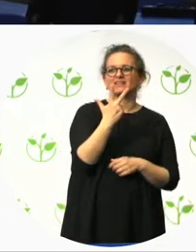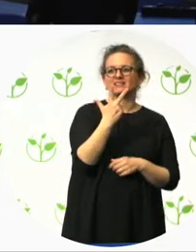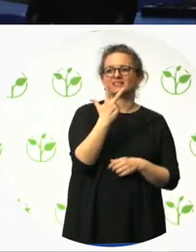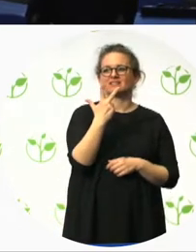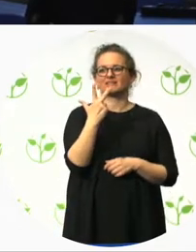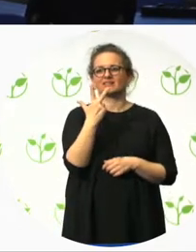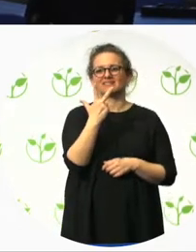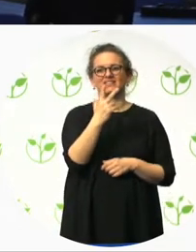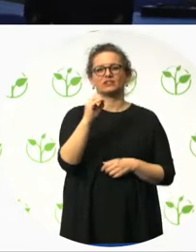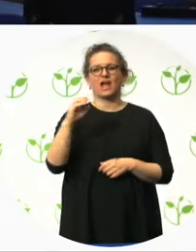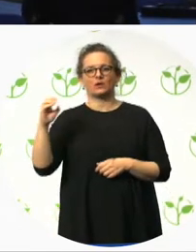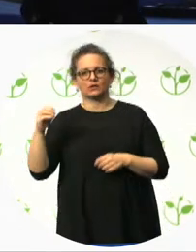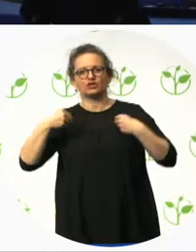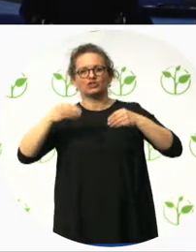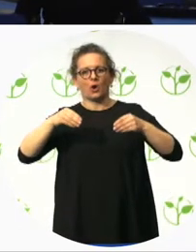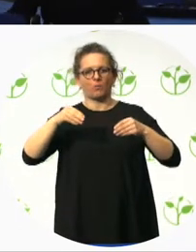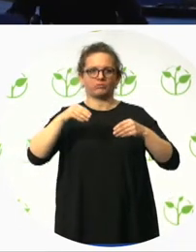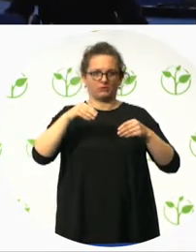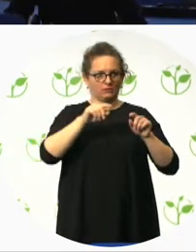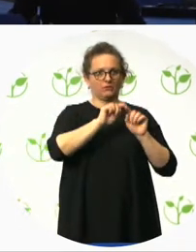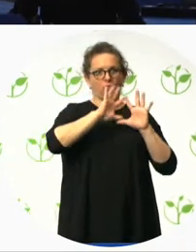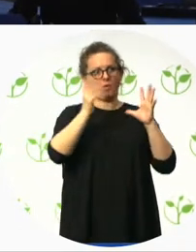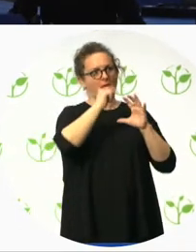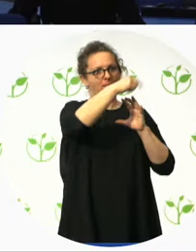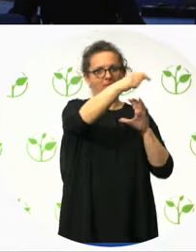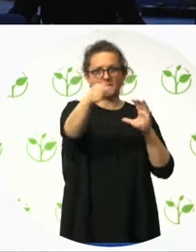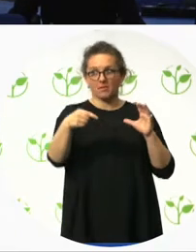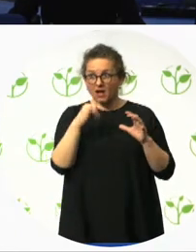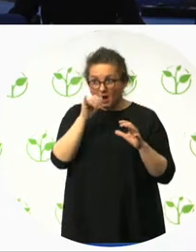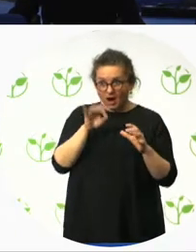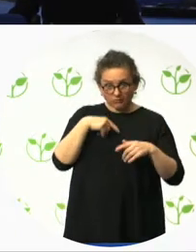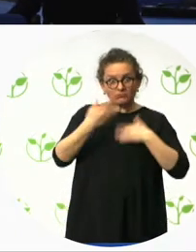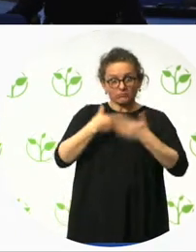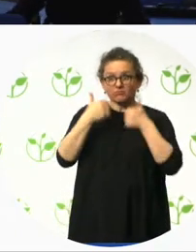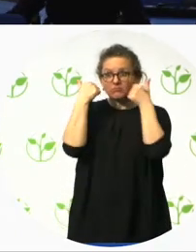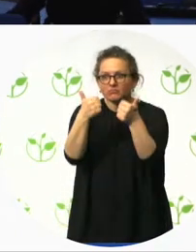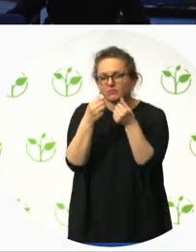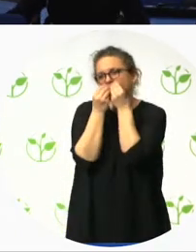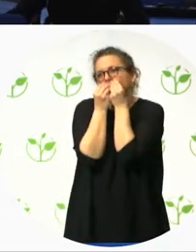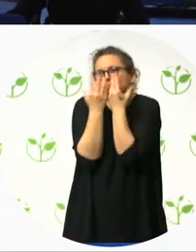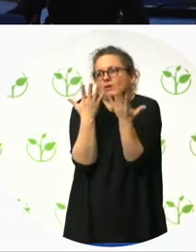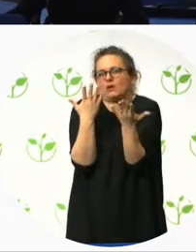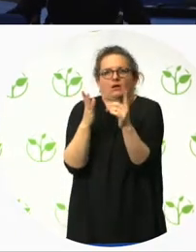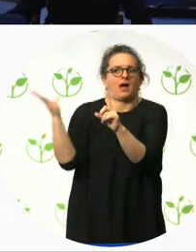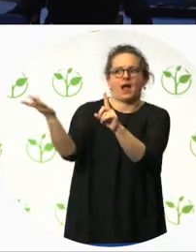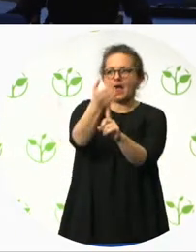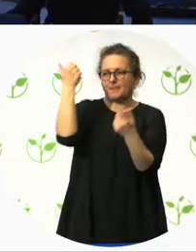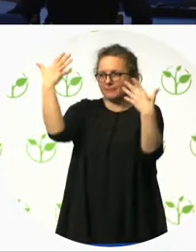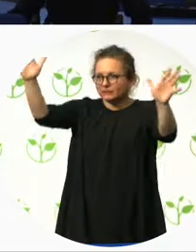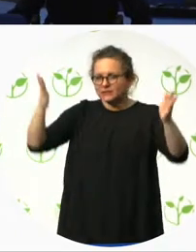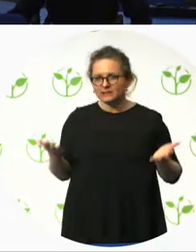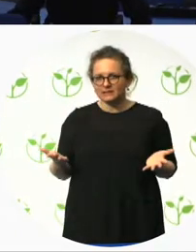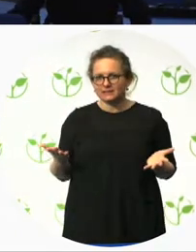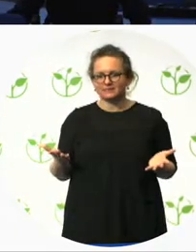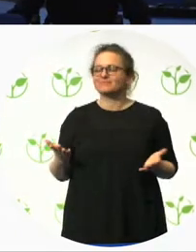Thank you, Antonio. Okay, we're getting our hands up here. Just here in the front, if you say your name and